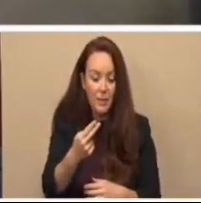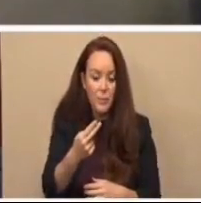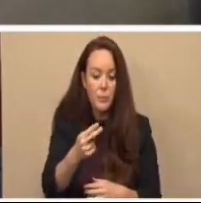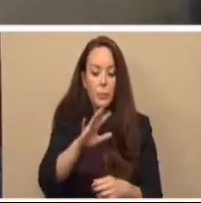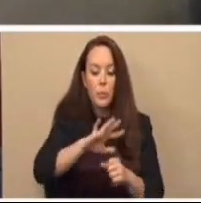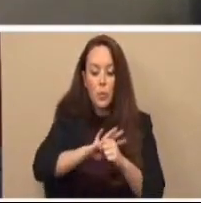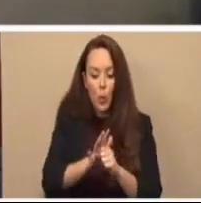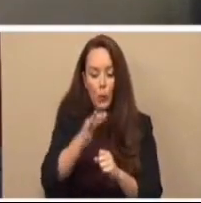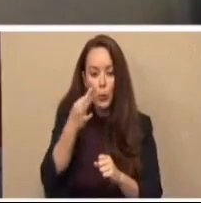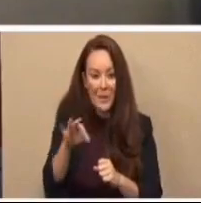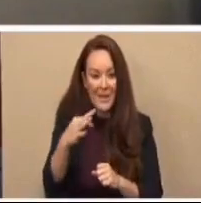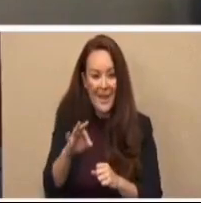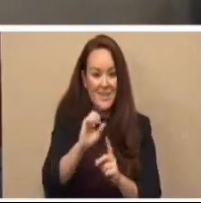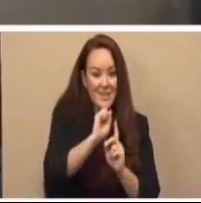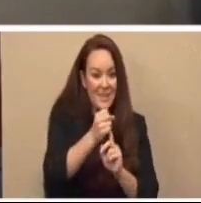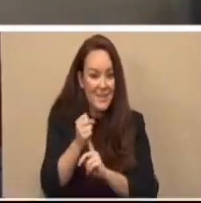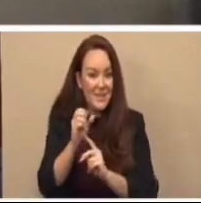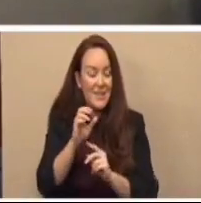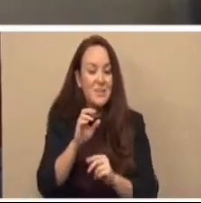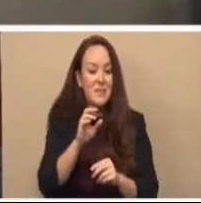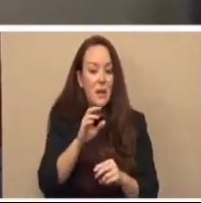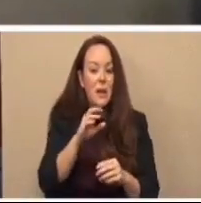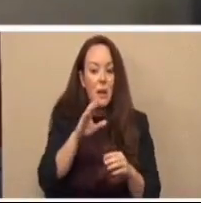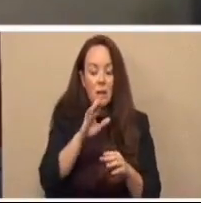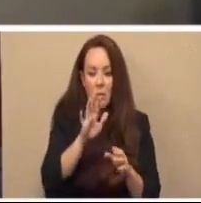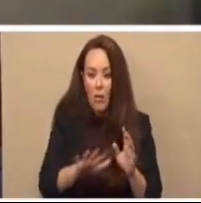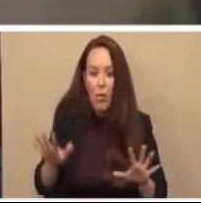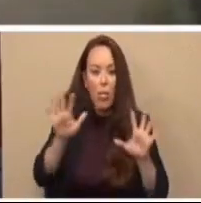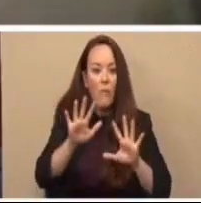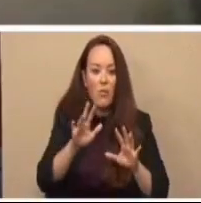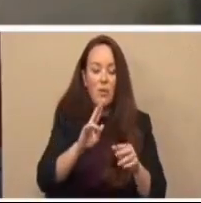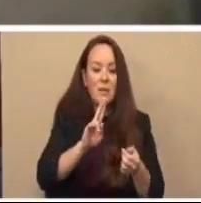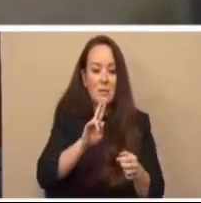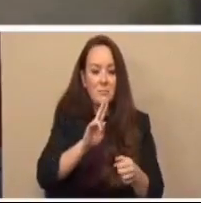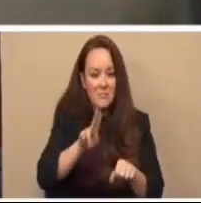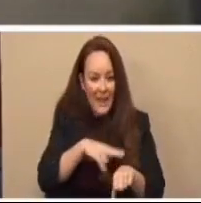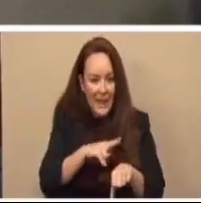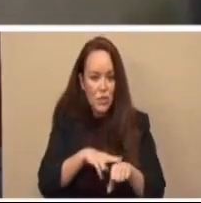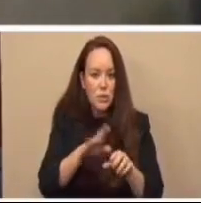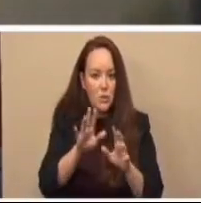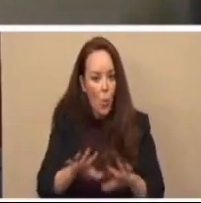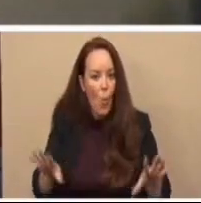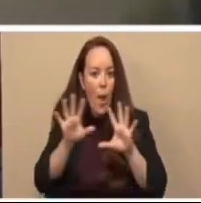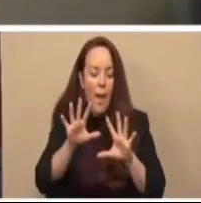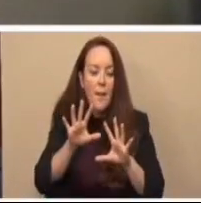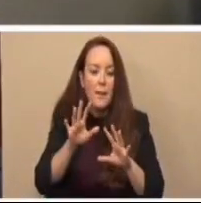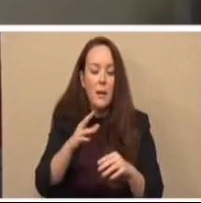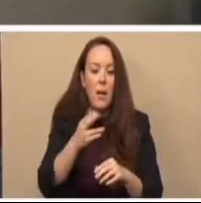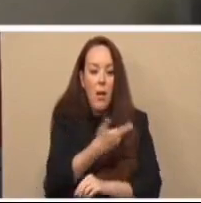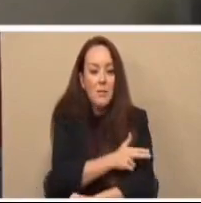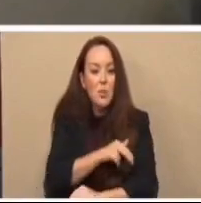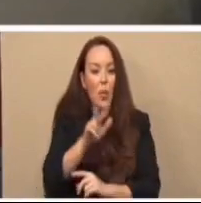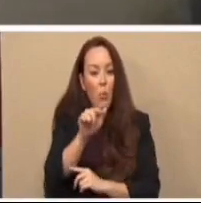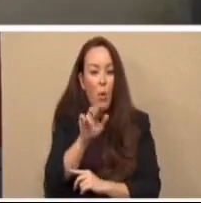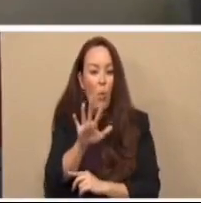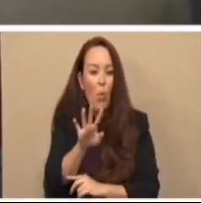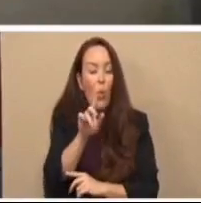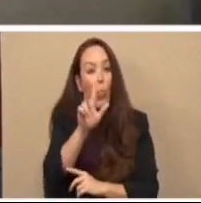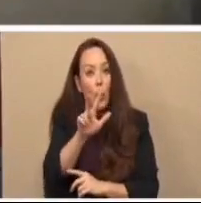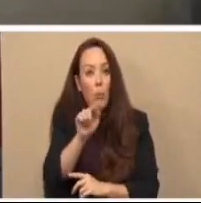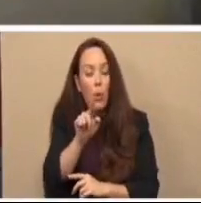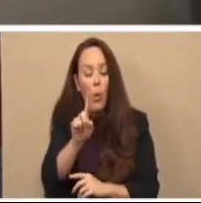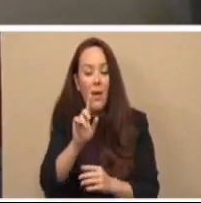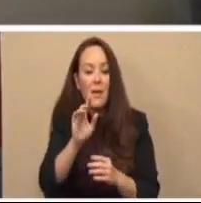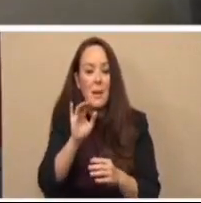COVID-19 cases and hospitalizations nationwide are exploding with more than 3.1 million